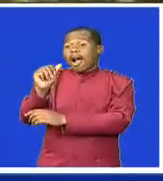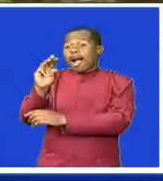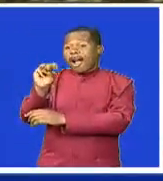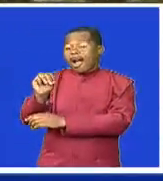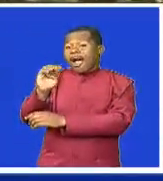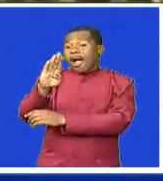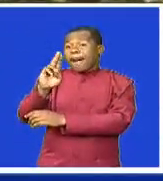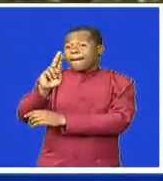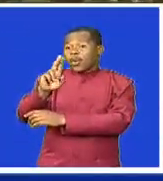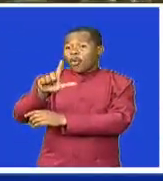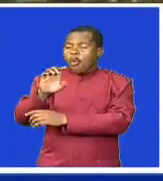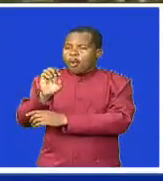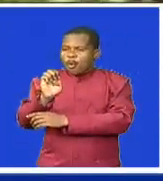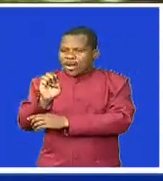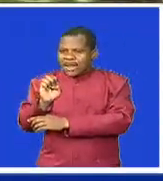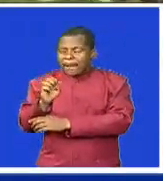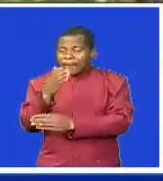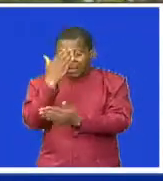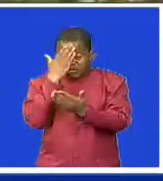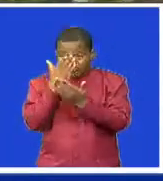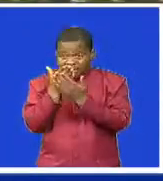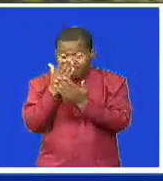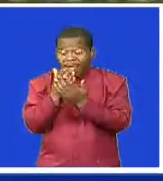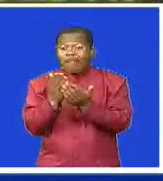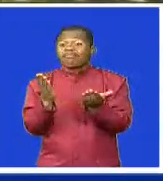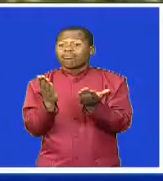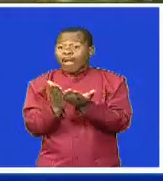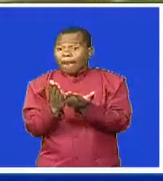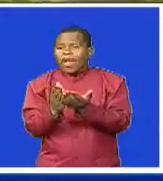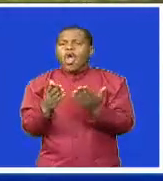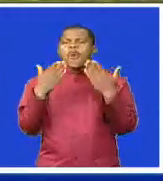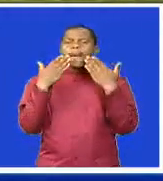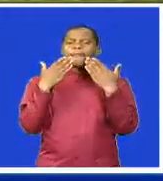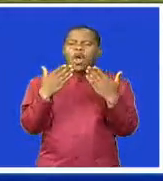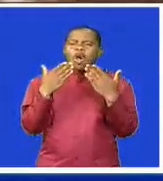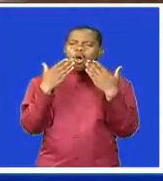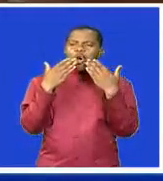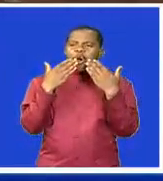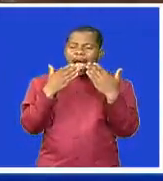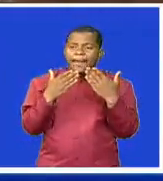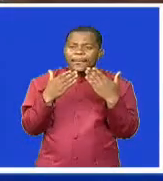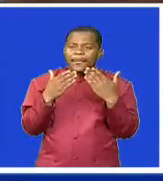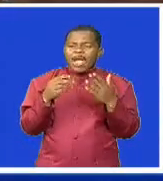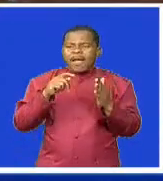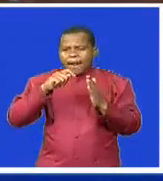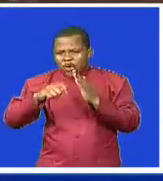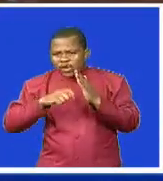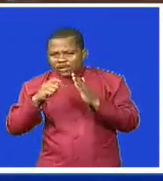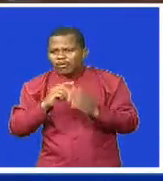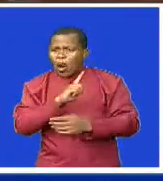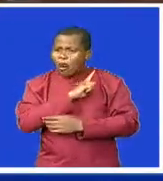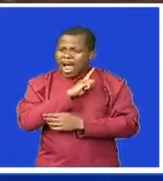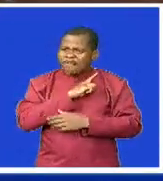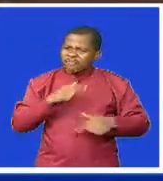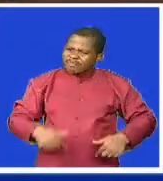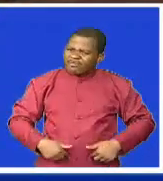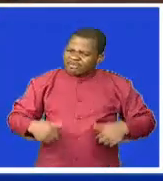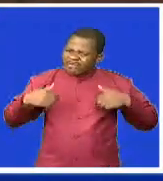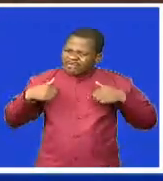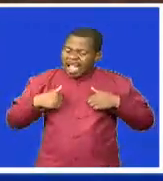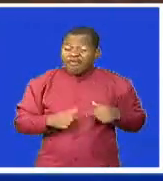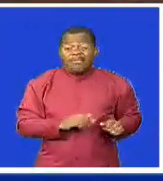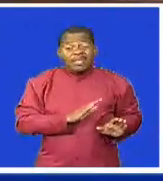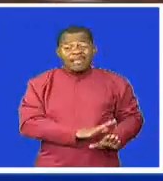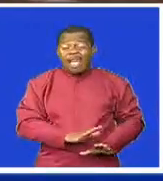appreciation to government for such projects. He says life is tough for him. When there is nothing to cook and